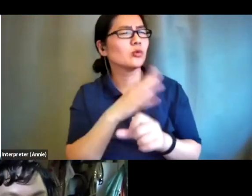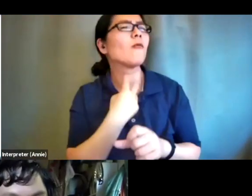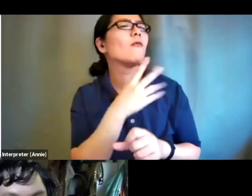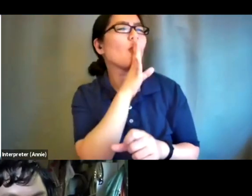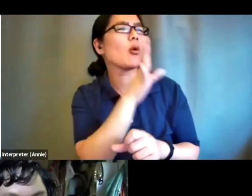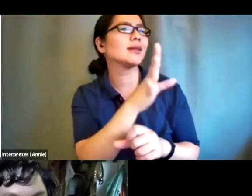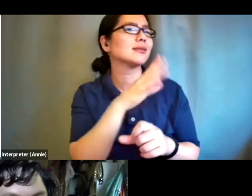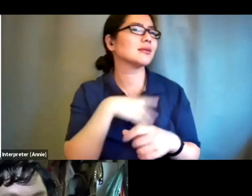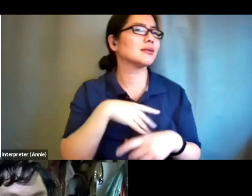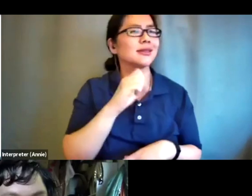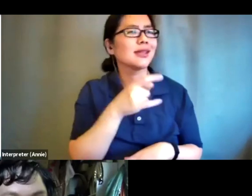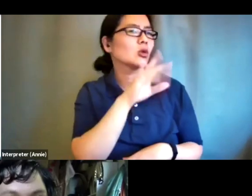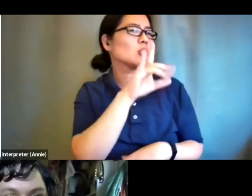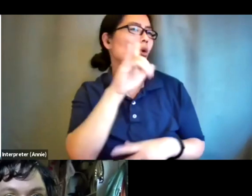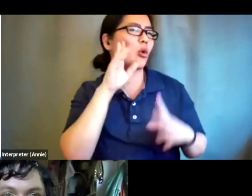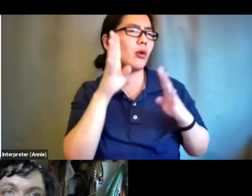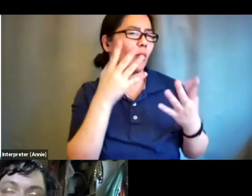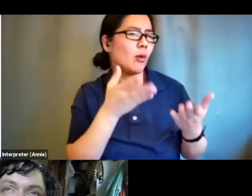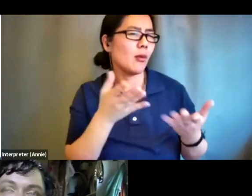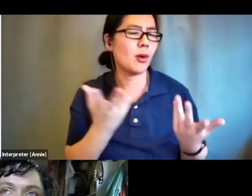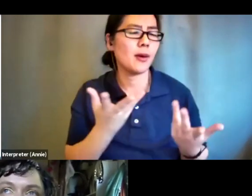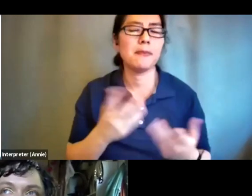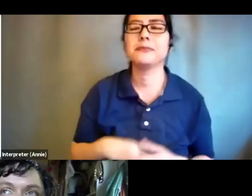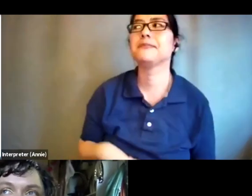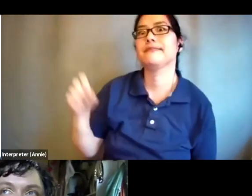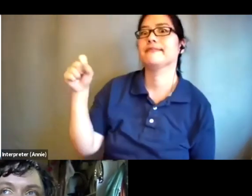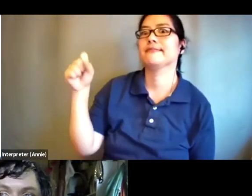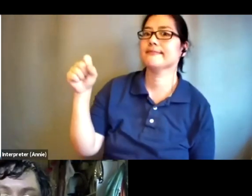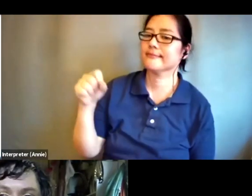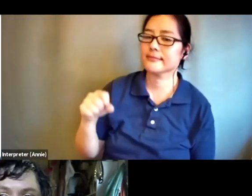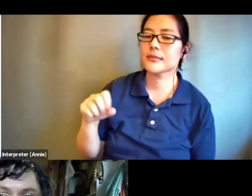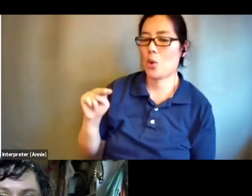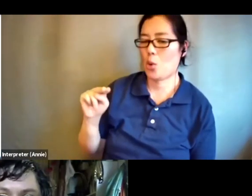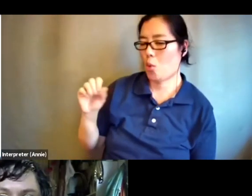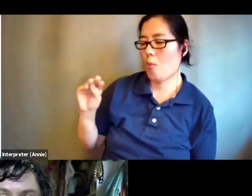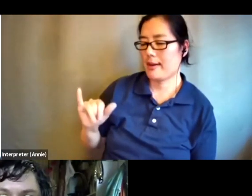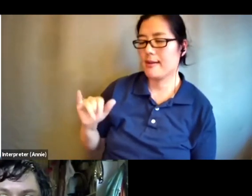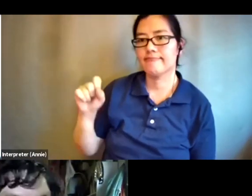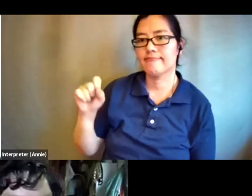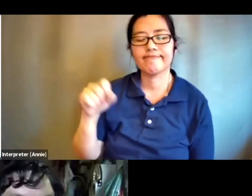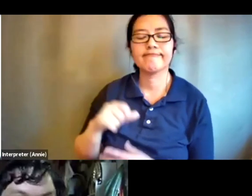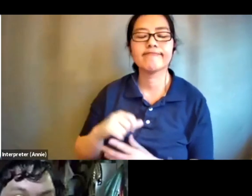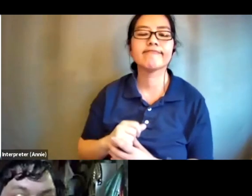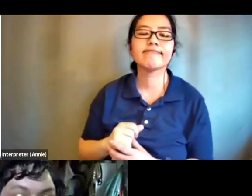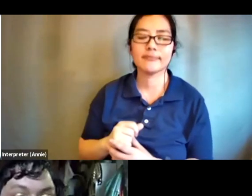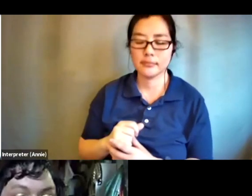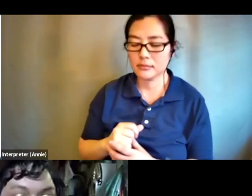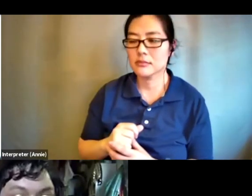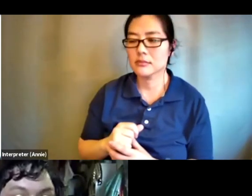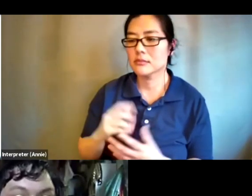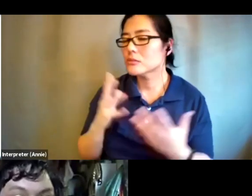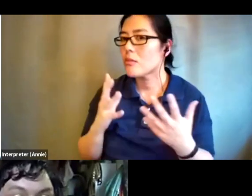creative way yeah i mean so much of how i work with and think about and feel into